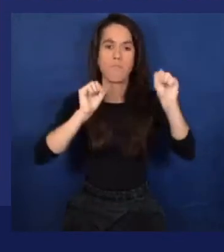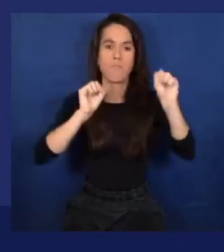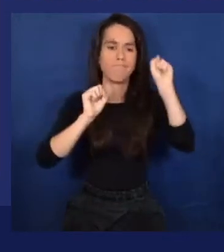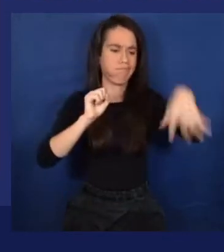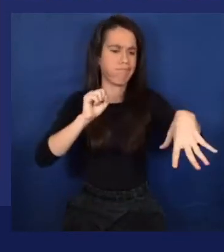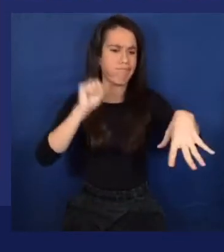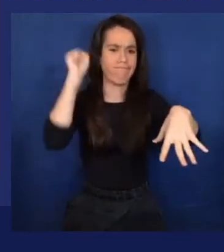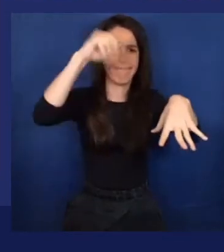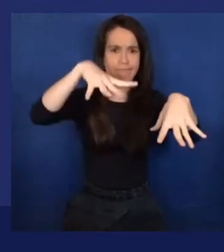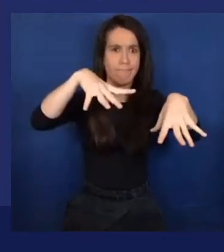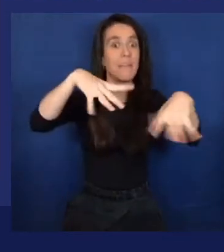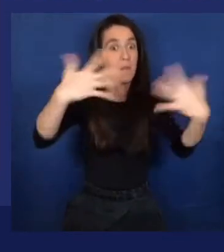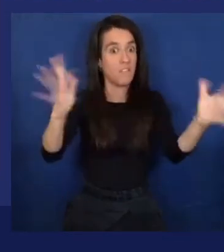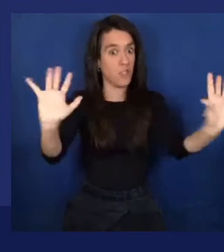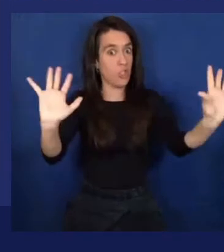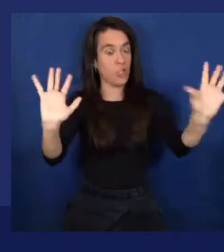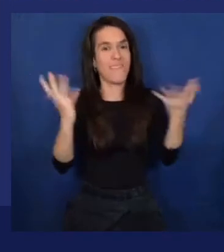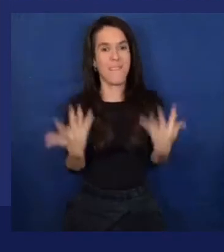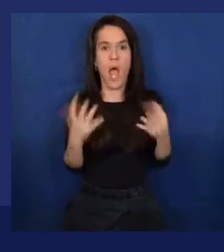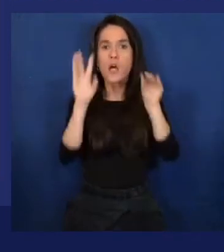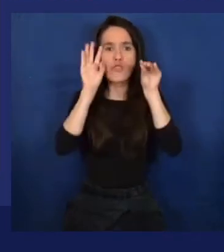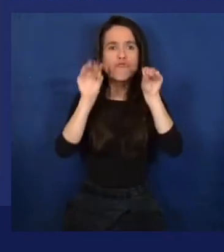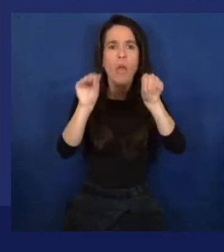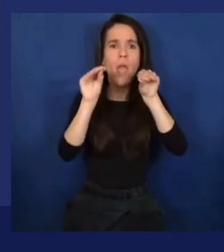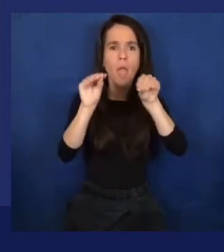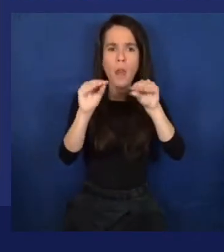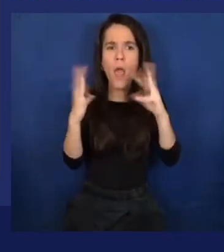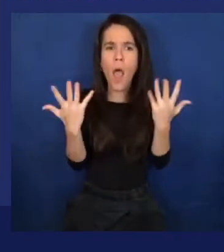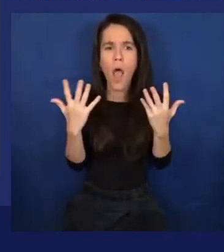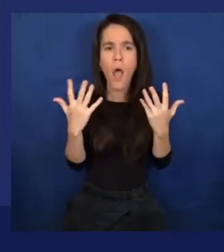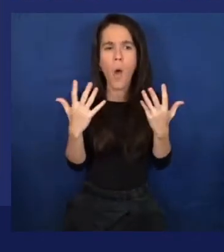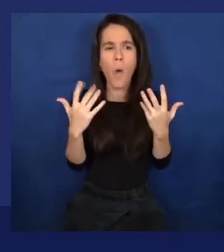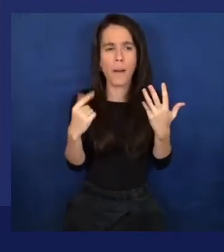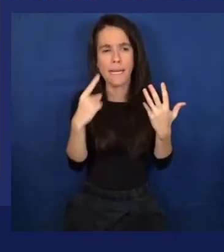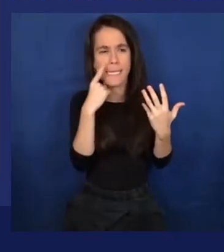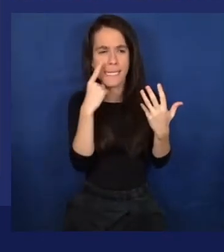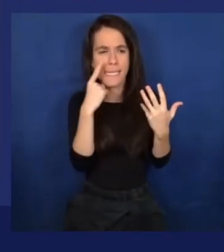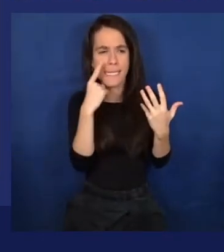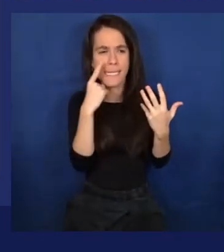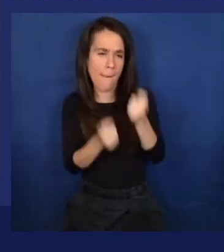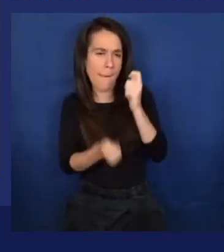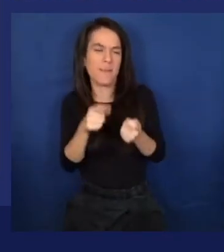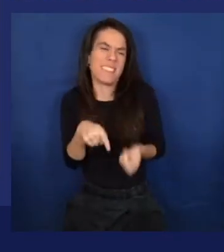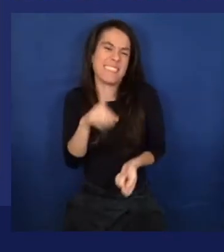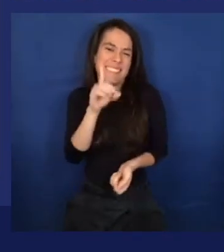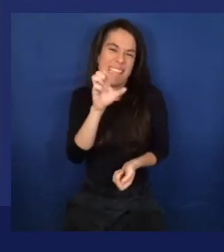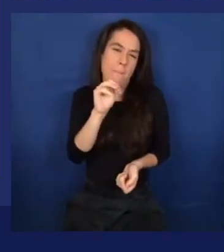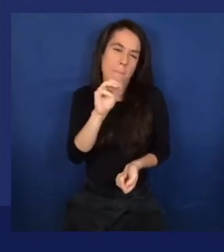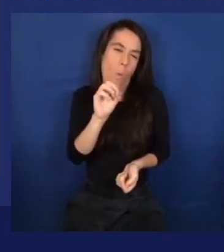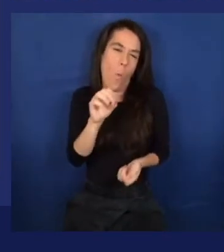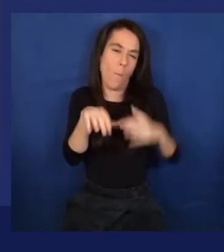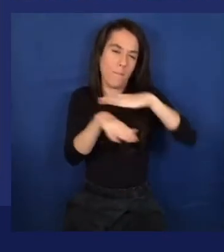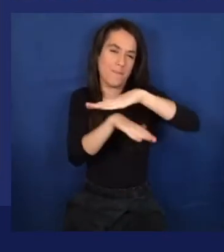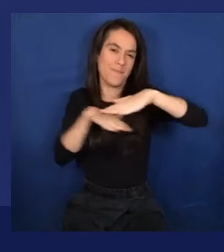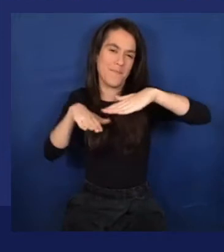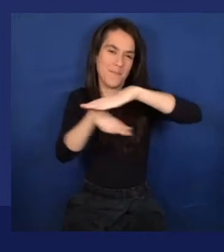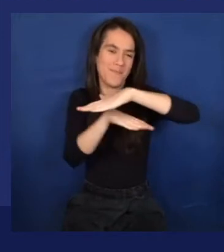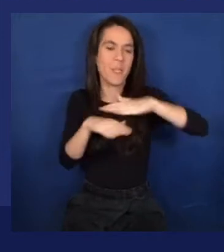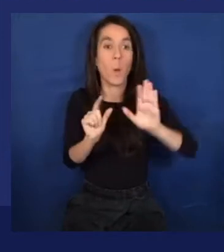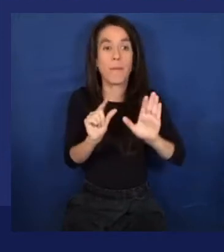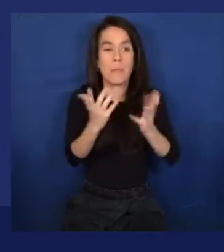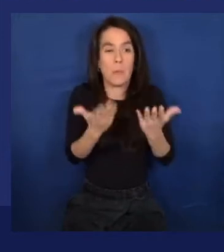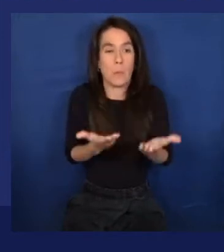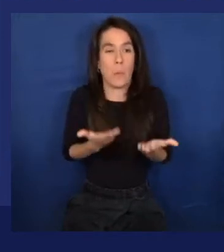train the model. So we're going to train it. We do it quickly, of course, because of the demo. Yeah. Here we have to wait a little while.